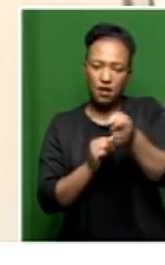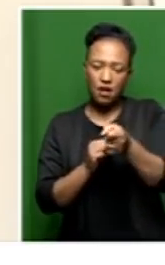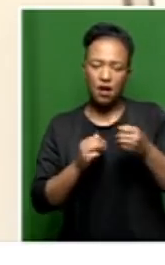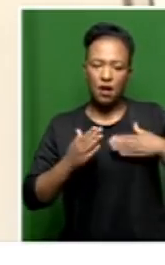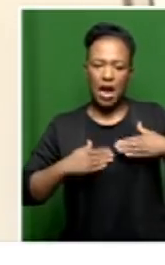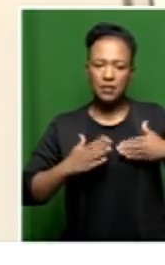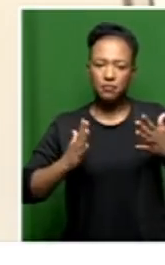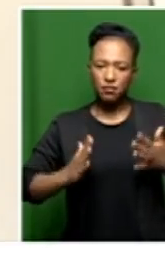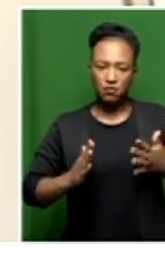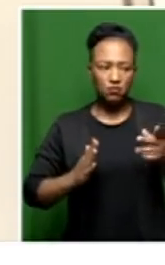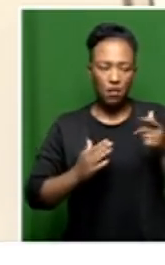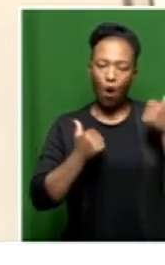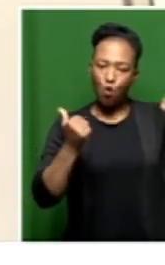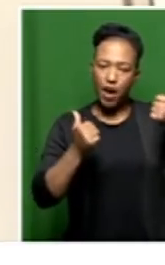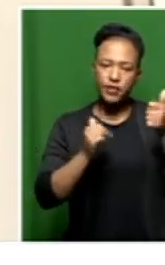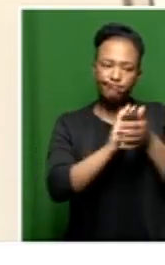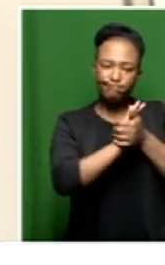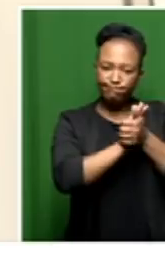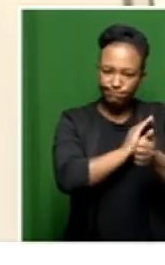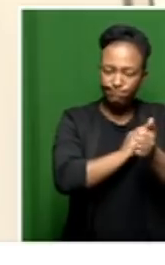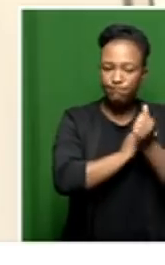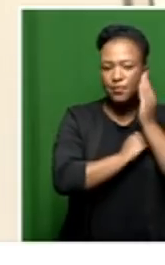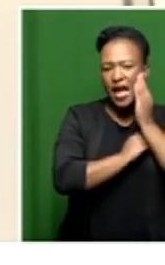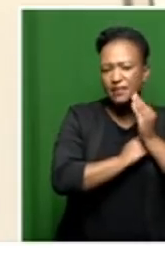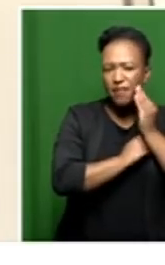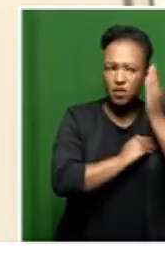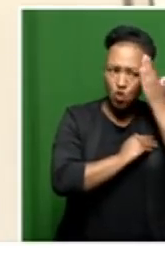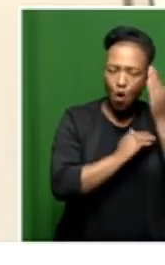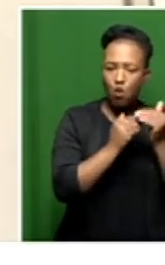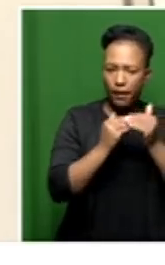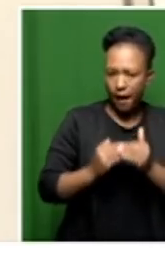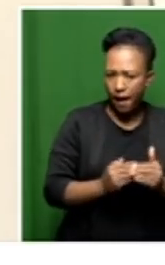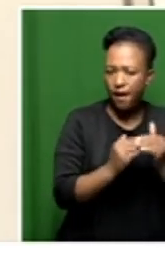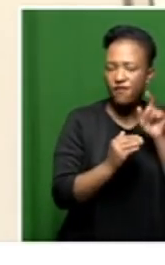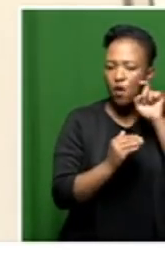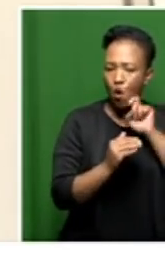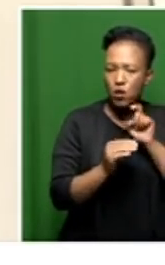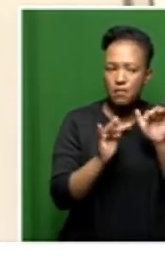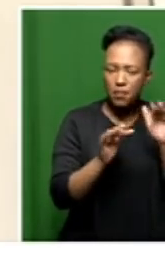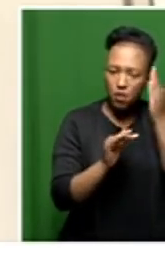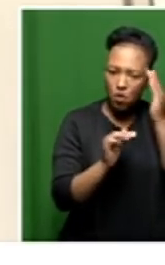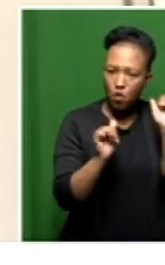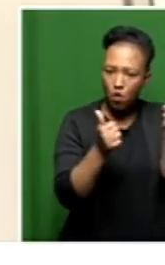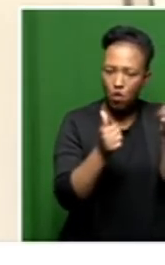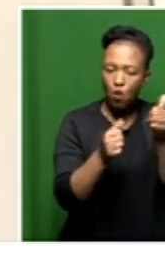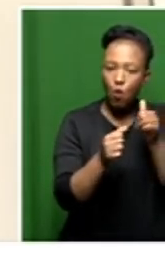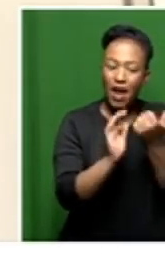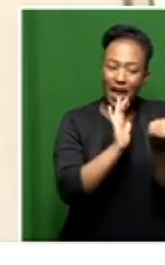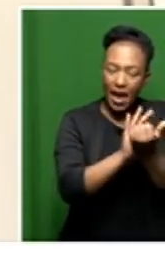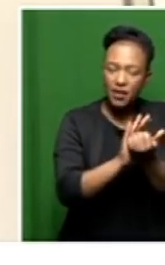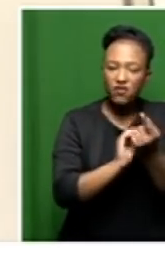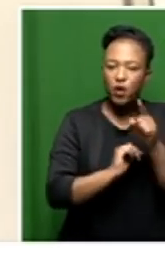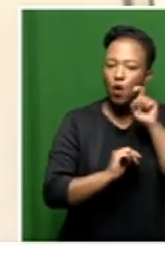in the field of taking care of older persons as mandated by the Older Persons Act.